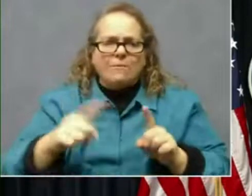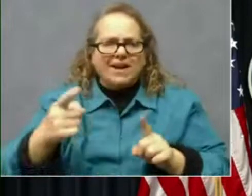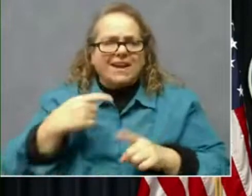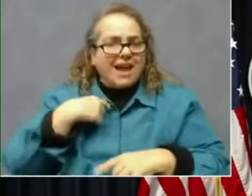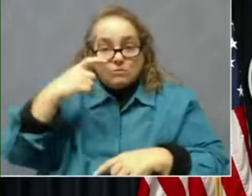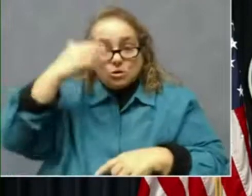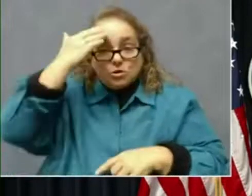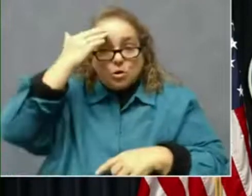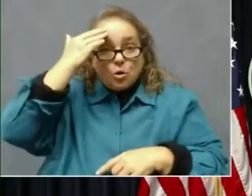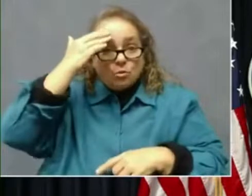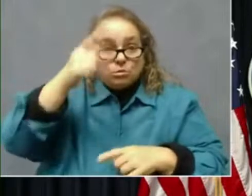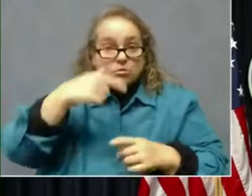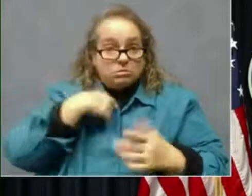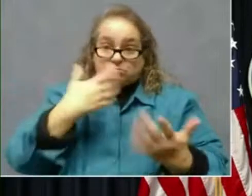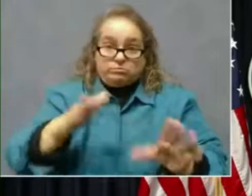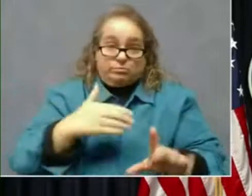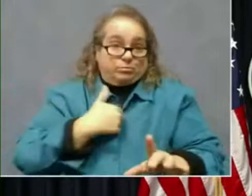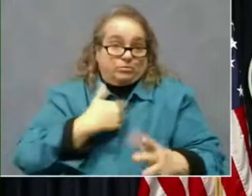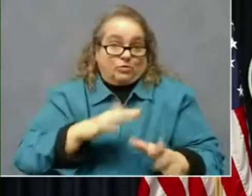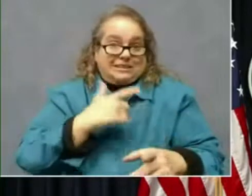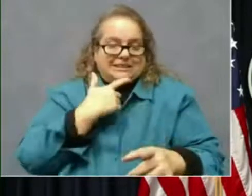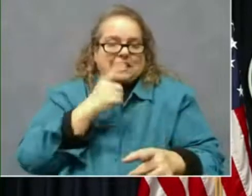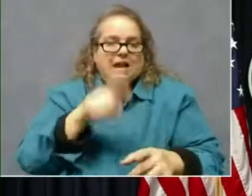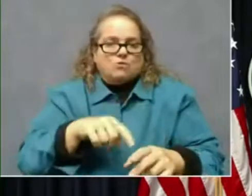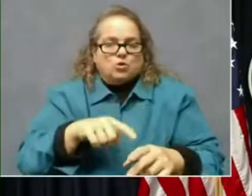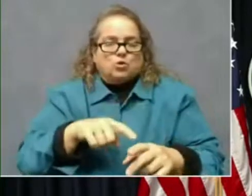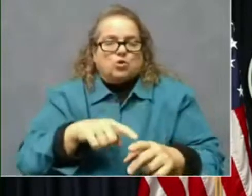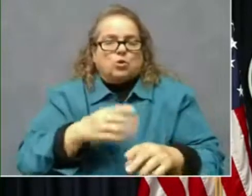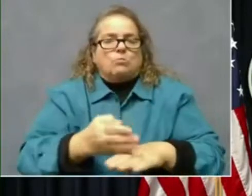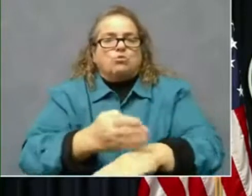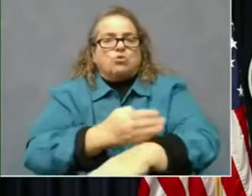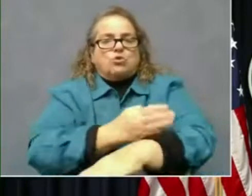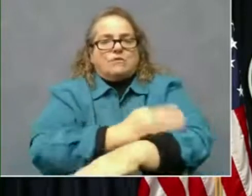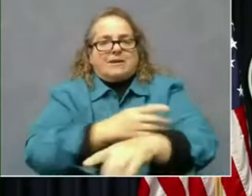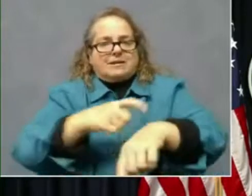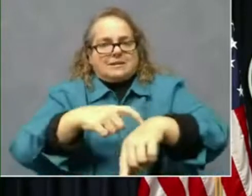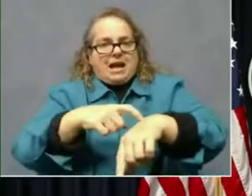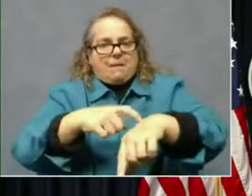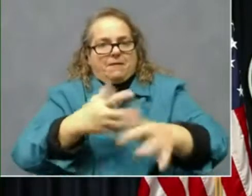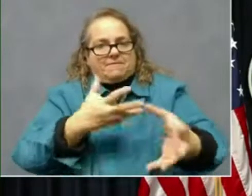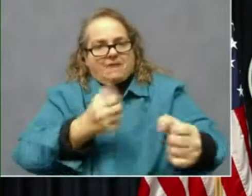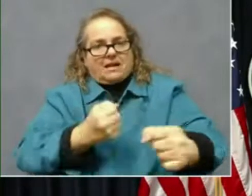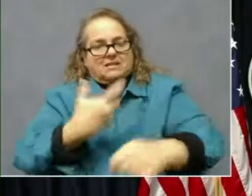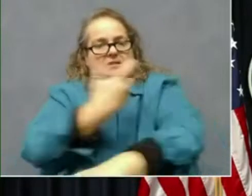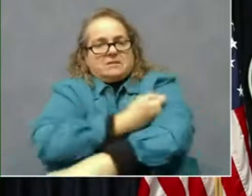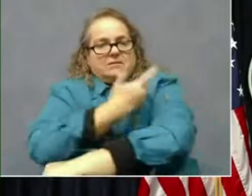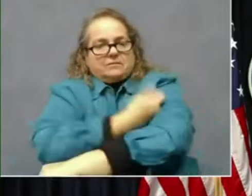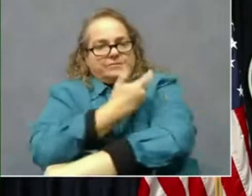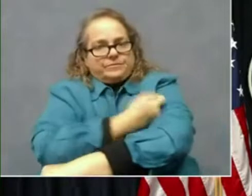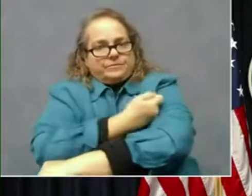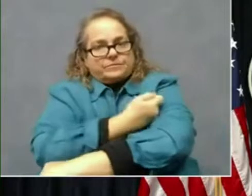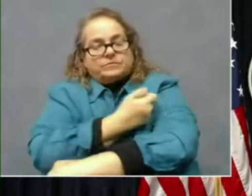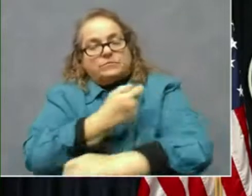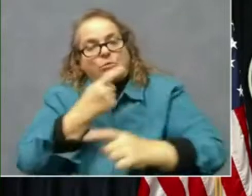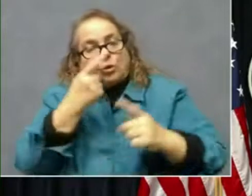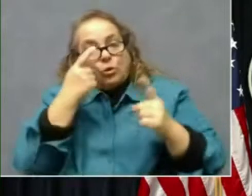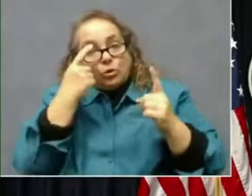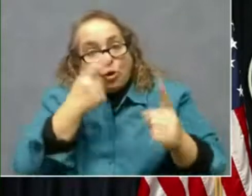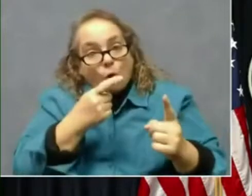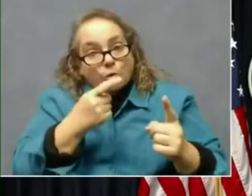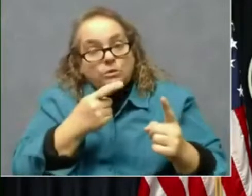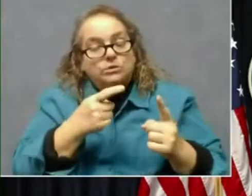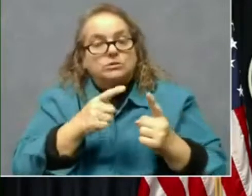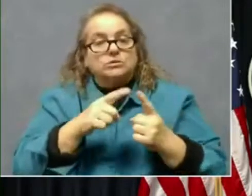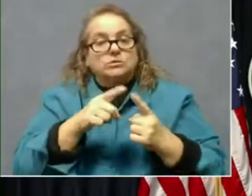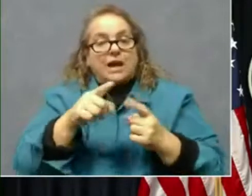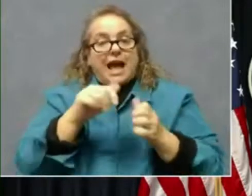increase. And so for that, we need aggressive goals, but we also need accountability. If people understand the rules of the game, how they score points, I